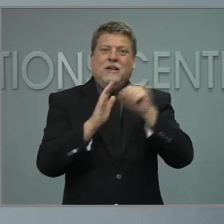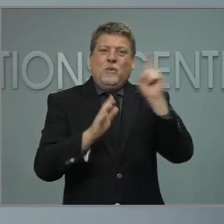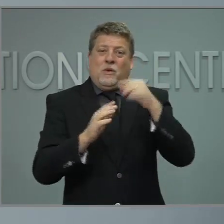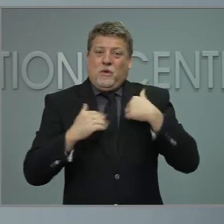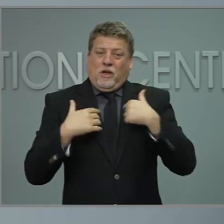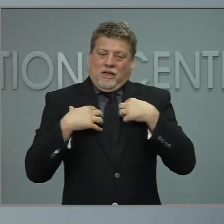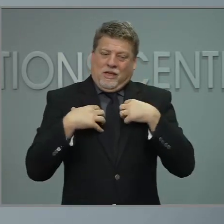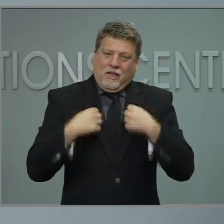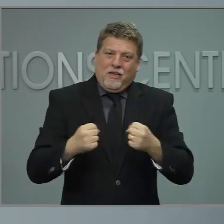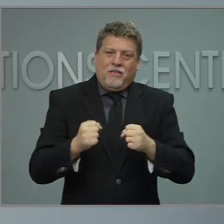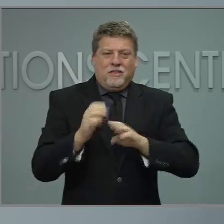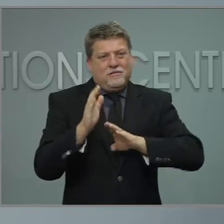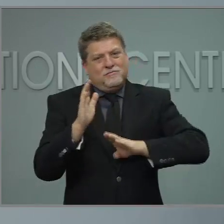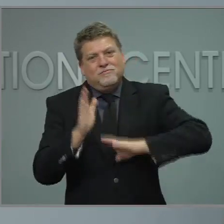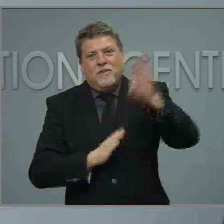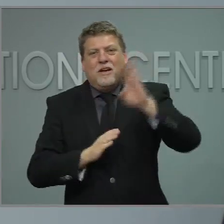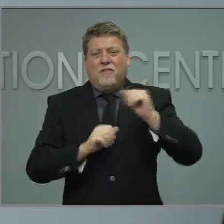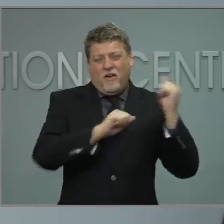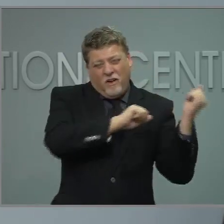to reach their full potential.